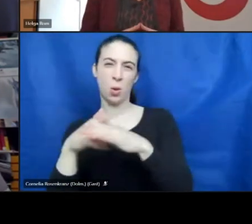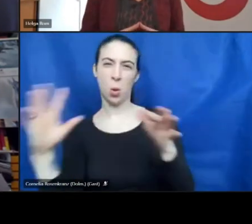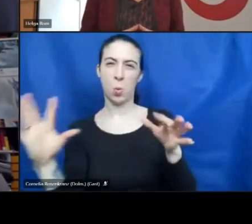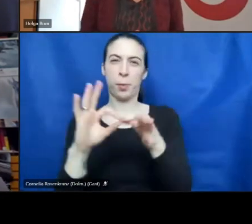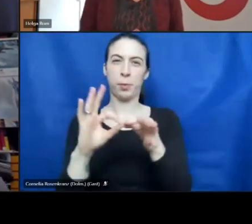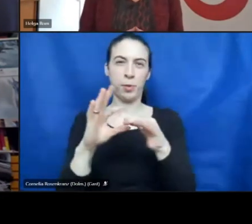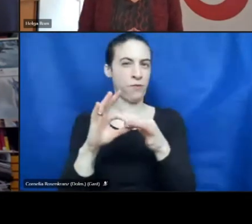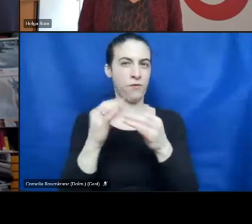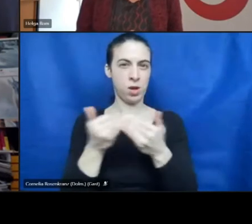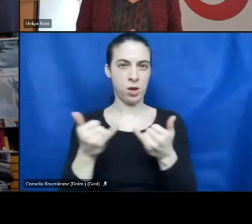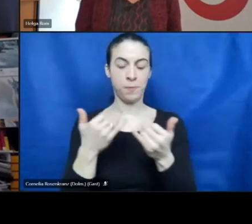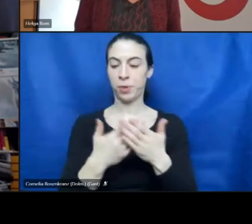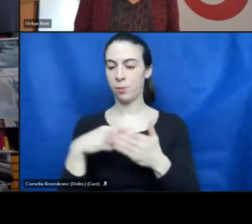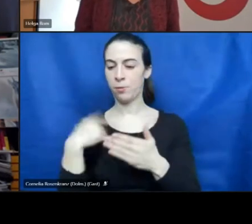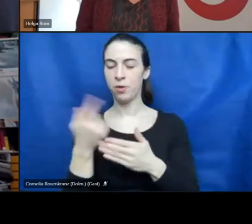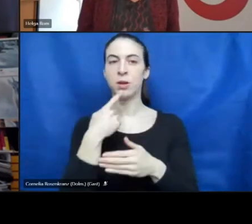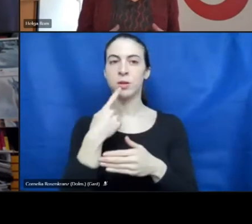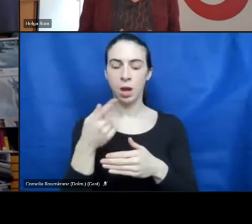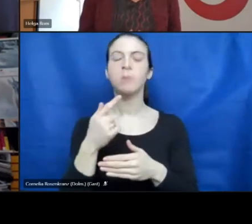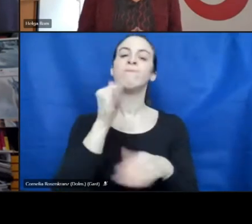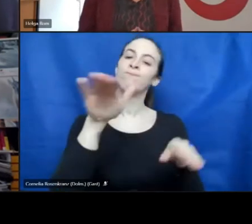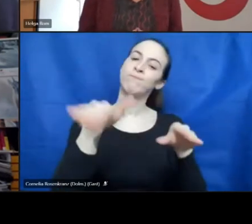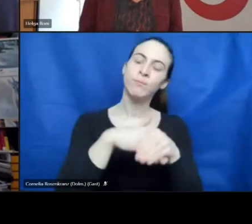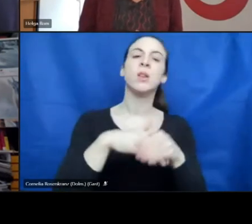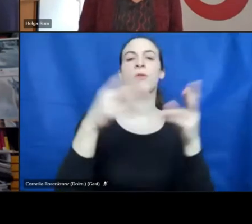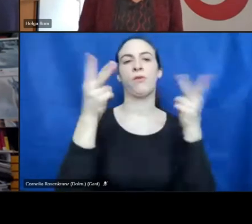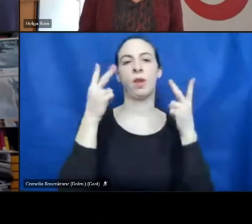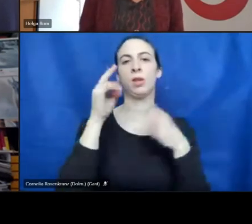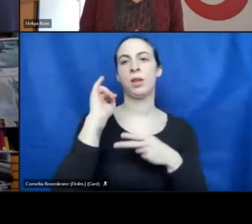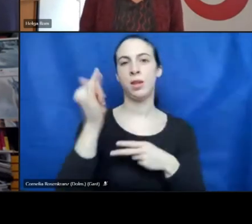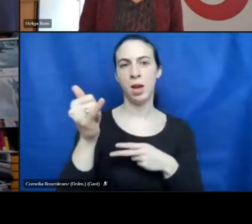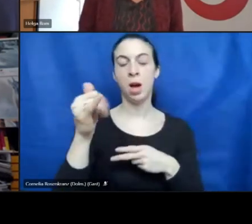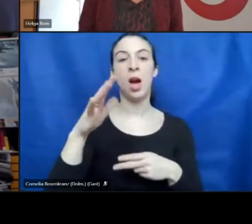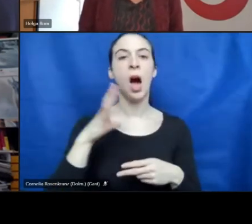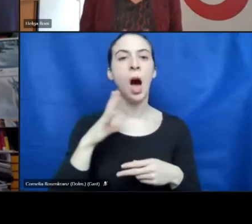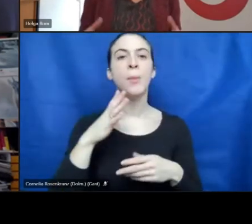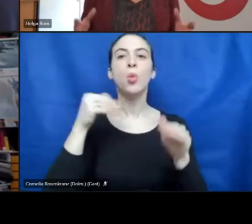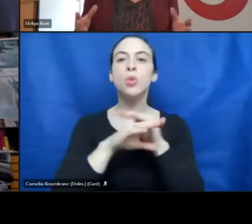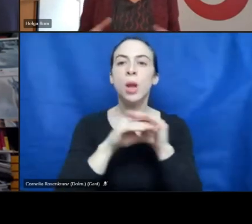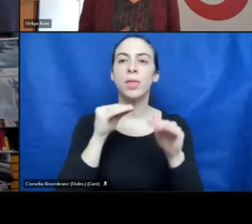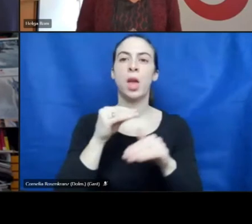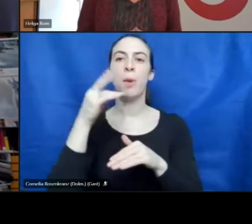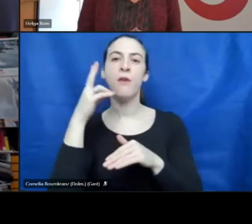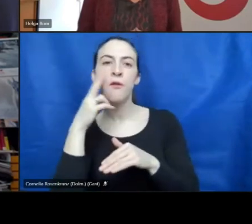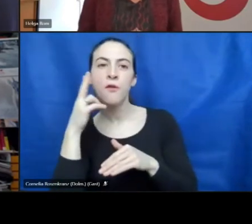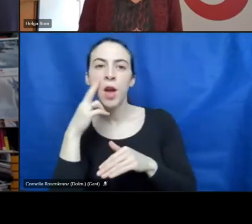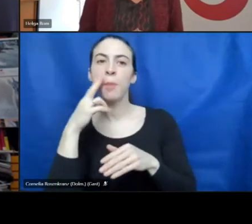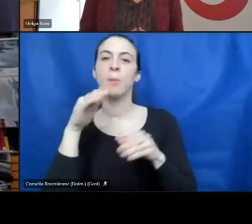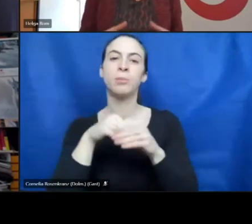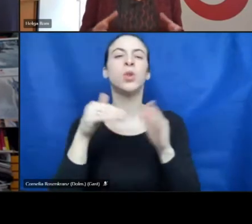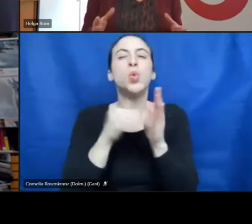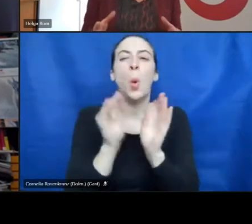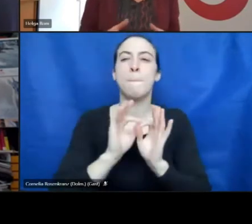employment is important, but entrepreneurship with disabilities is even better. you.